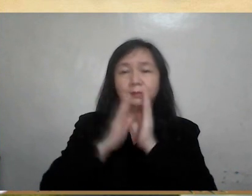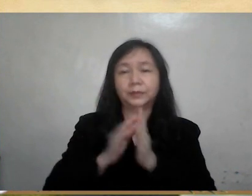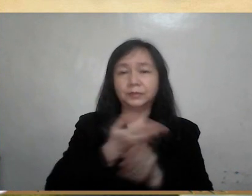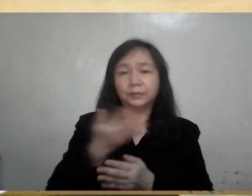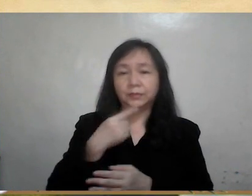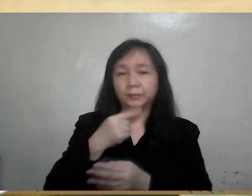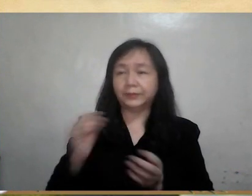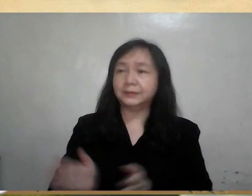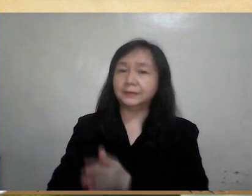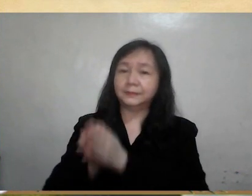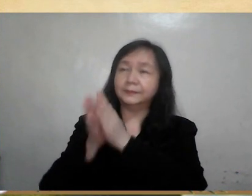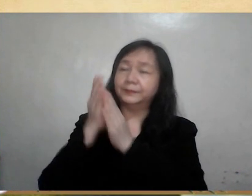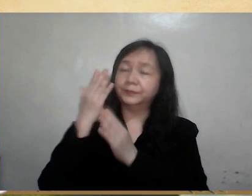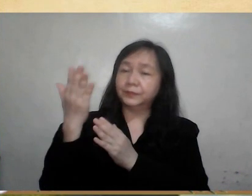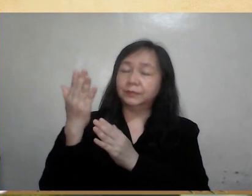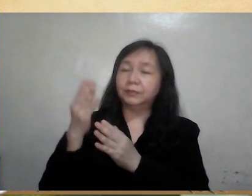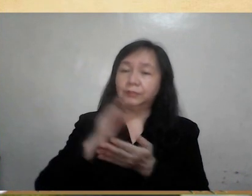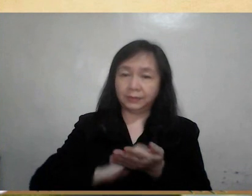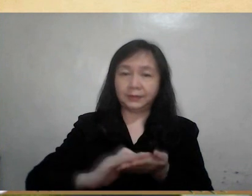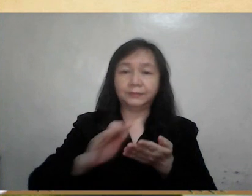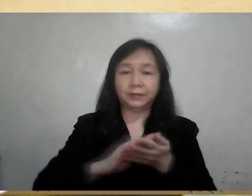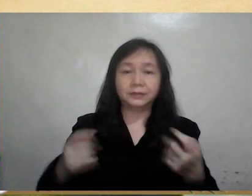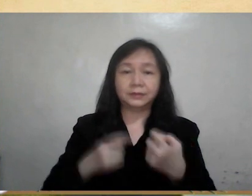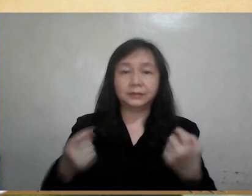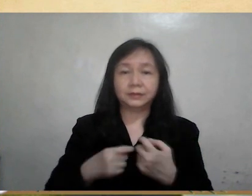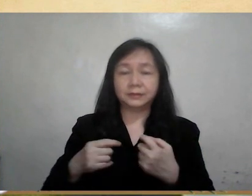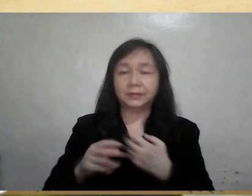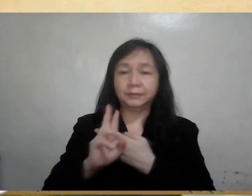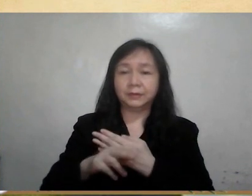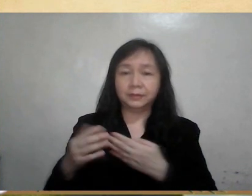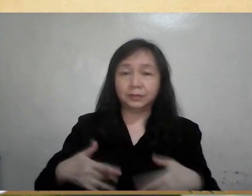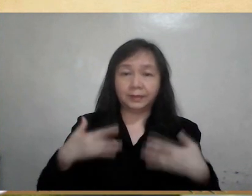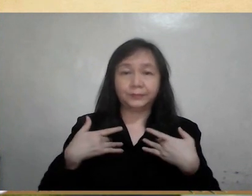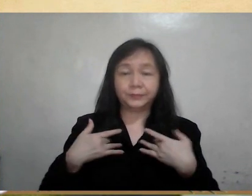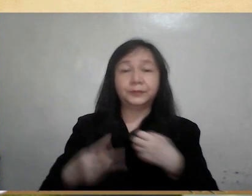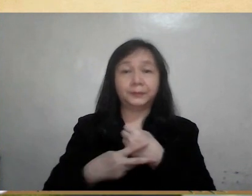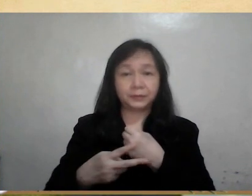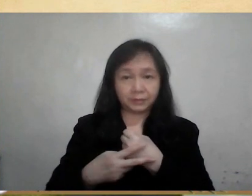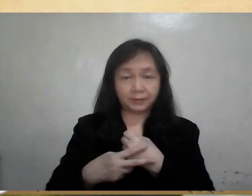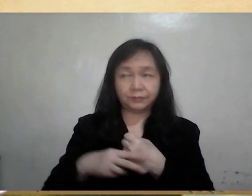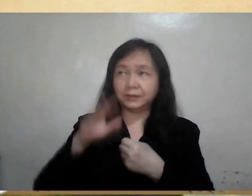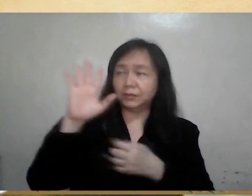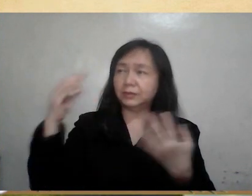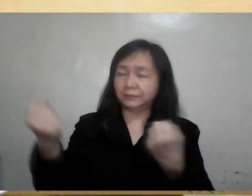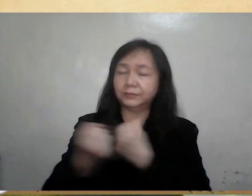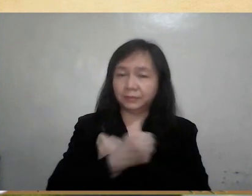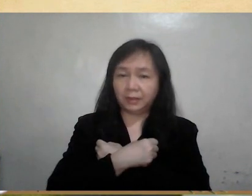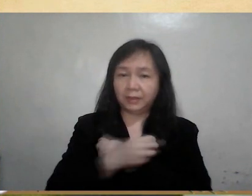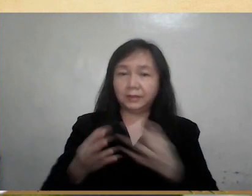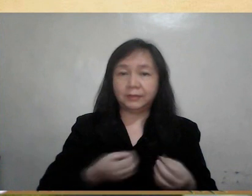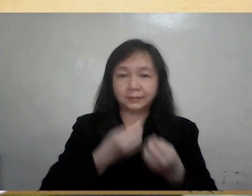all who praise you. Forgive our sins and restore us to life. Keep us safe in your love.